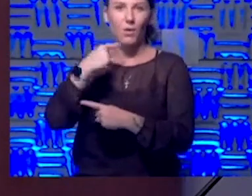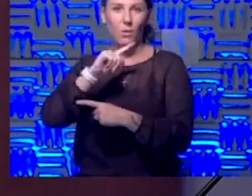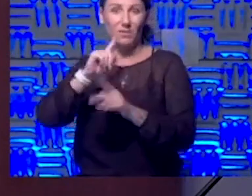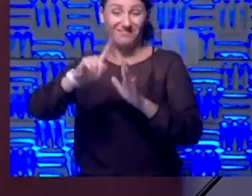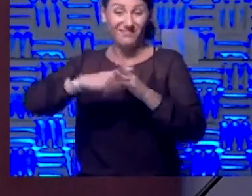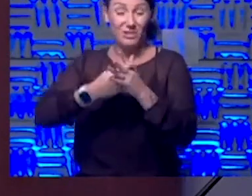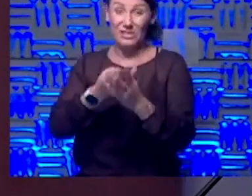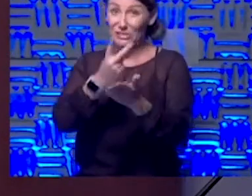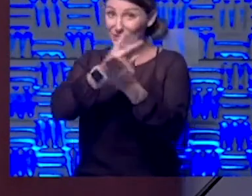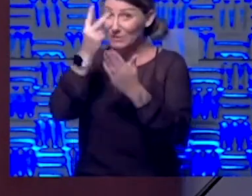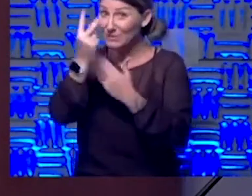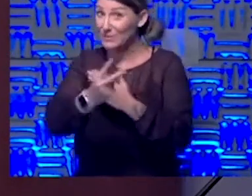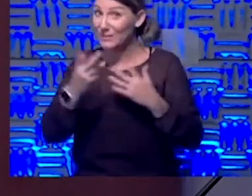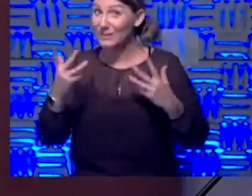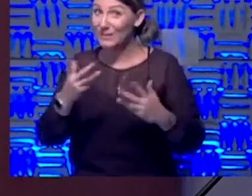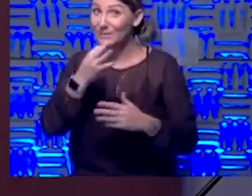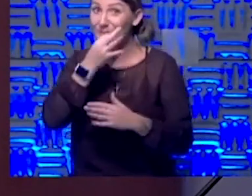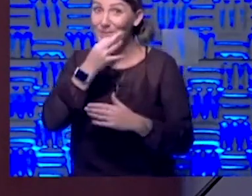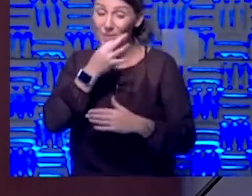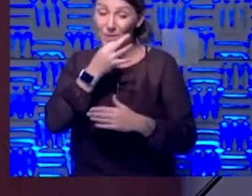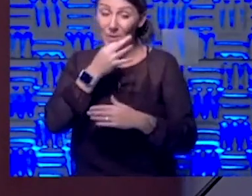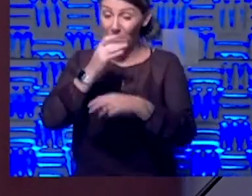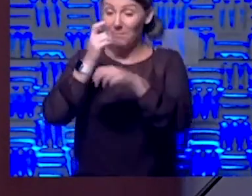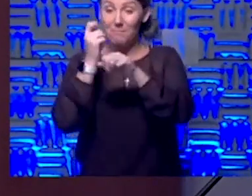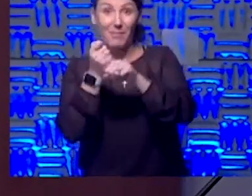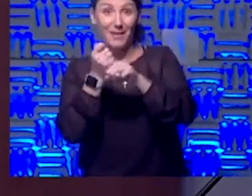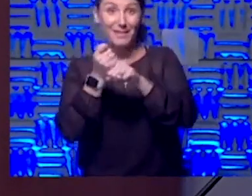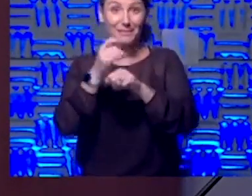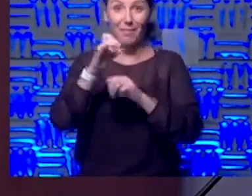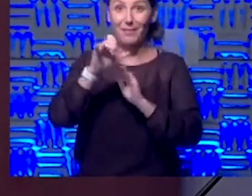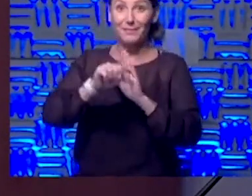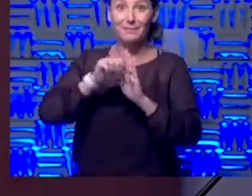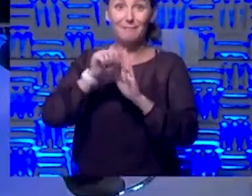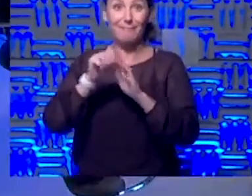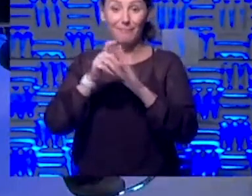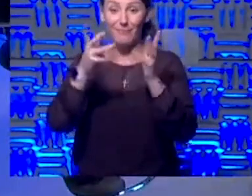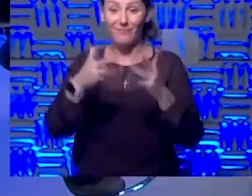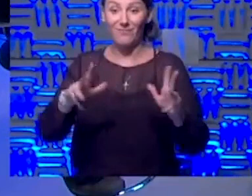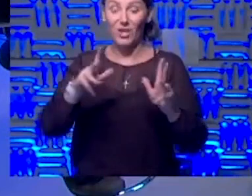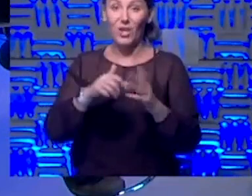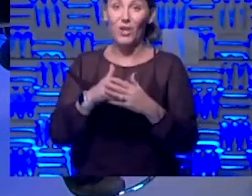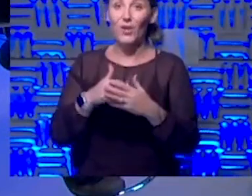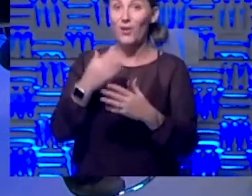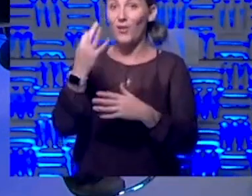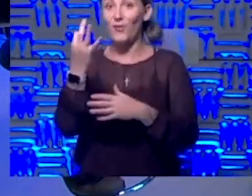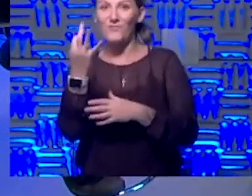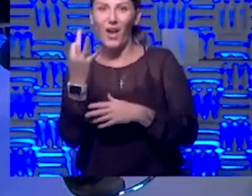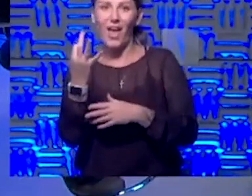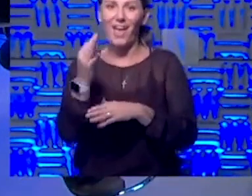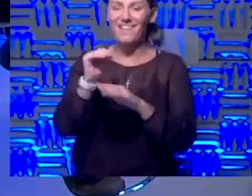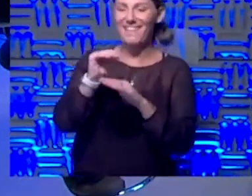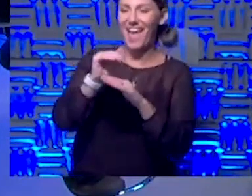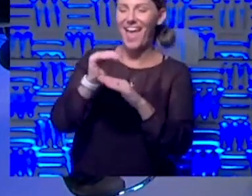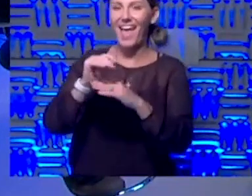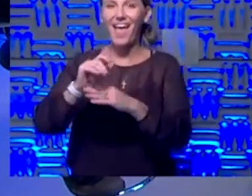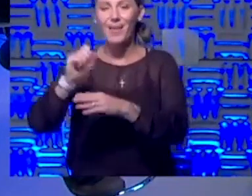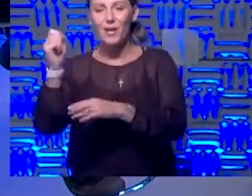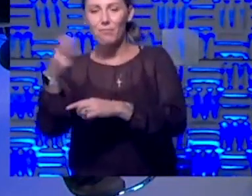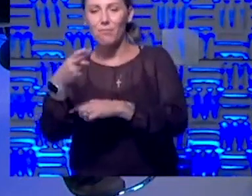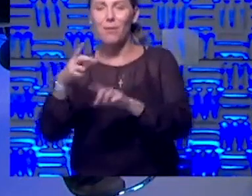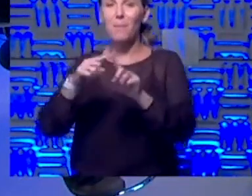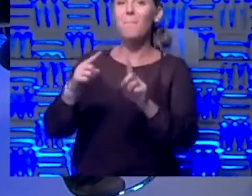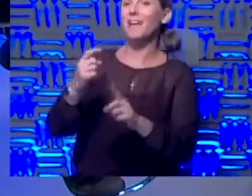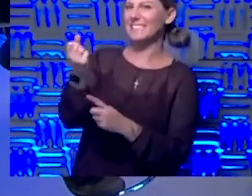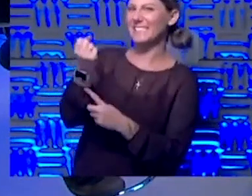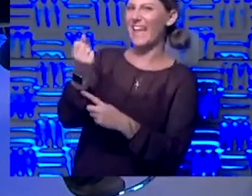So that's pretty soon. Yeah. The baseball season won't be over yet. And I said Friday night, Singer debuted Saturday. So I do have my things